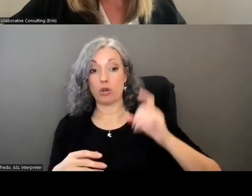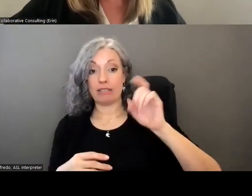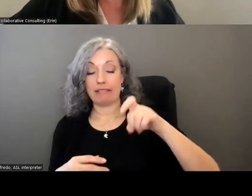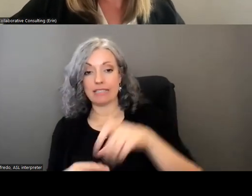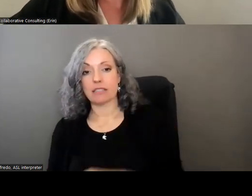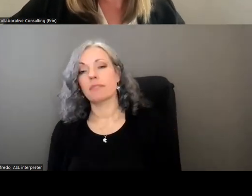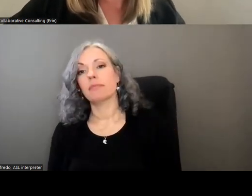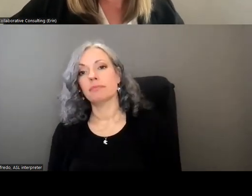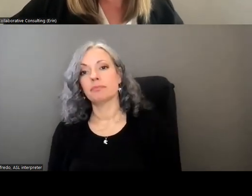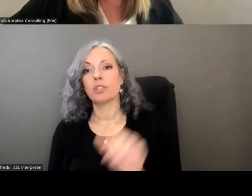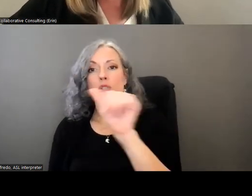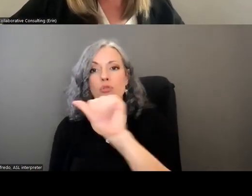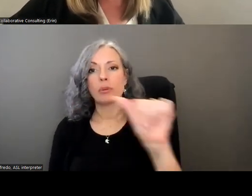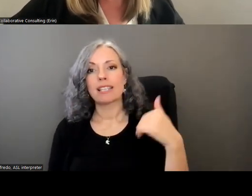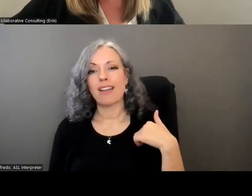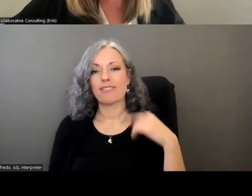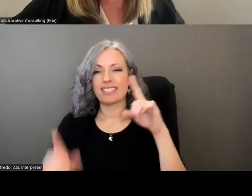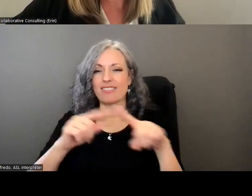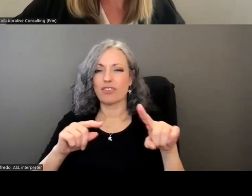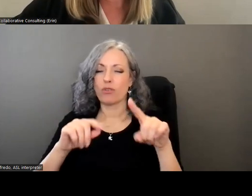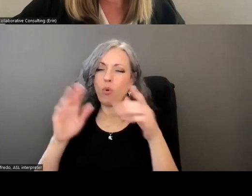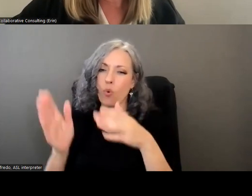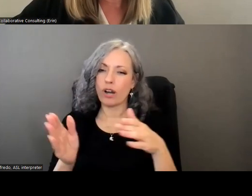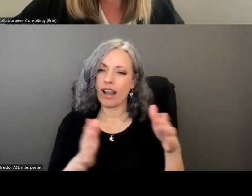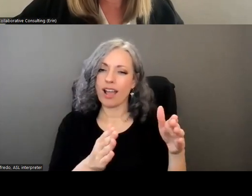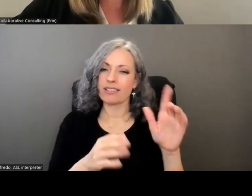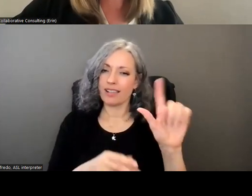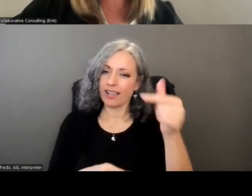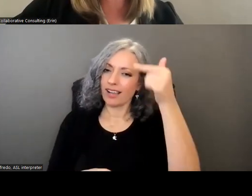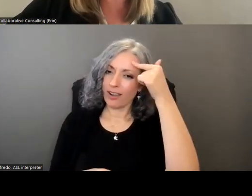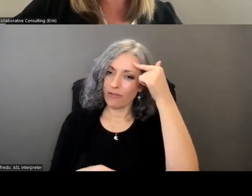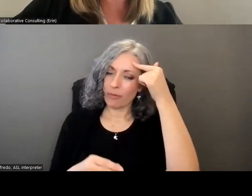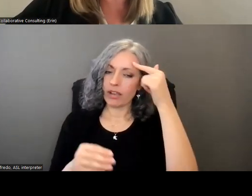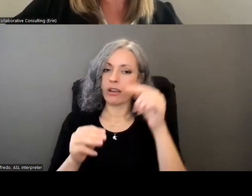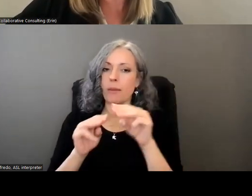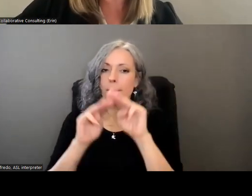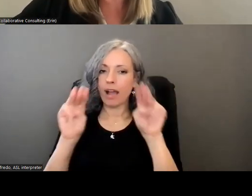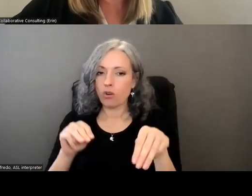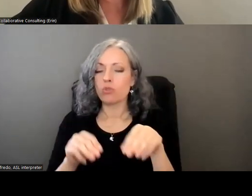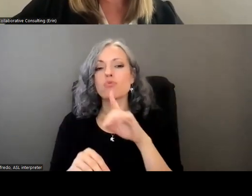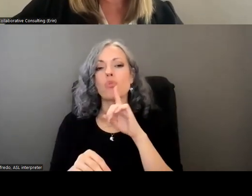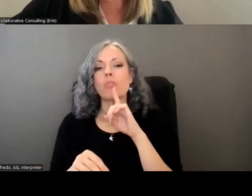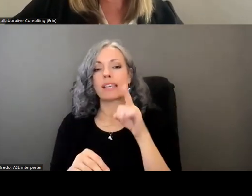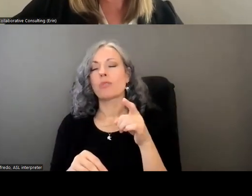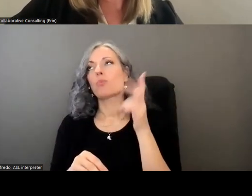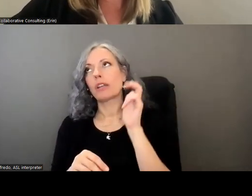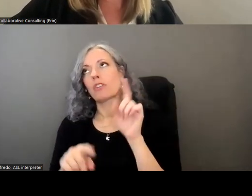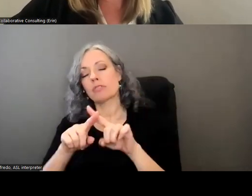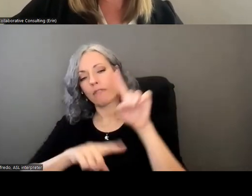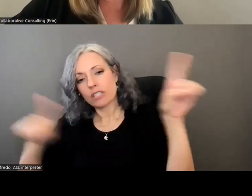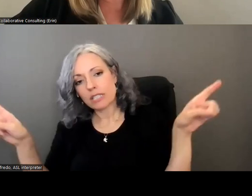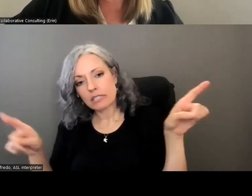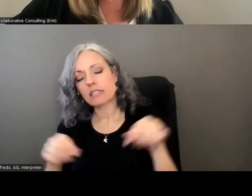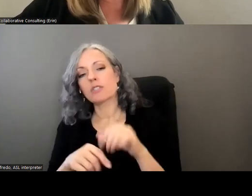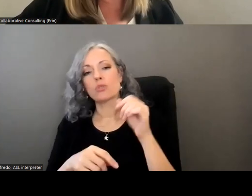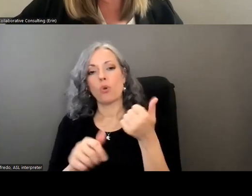triple a's have different organizing and governance models which also resulted in differences that we heard so each triple a structure